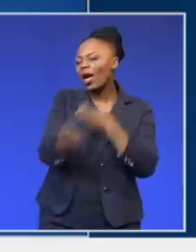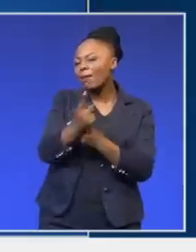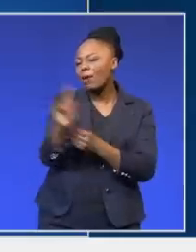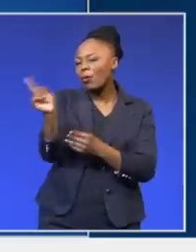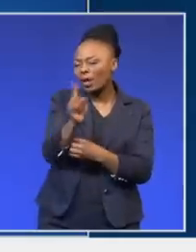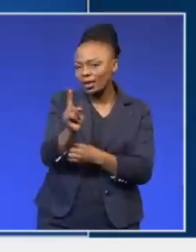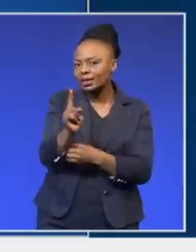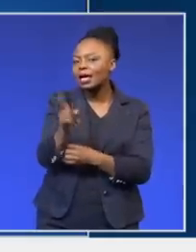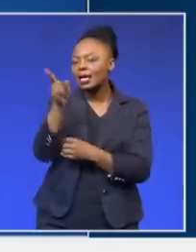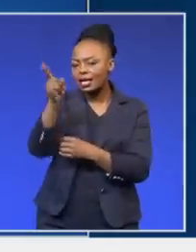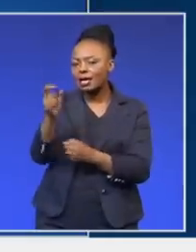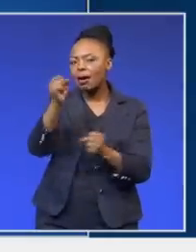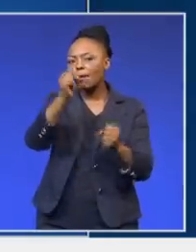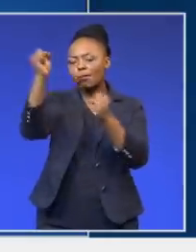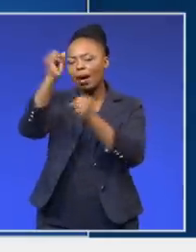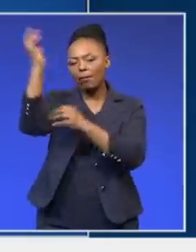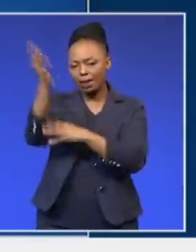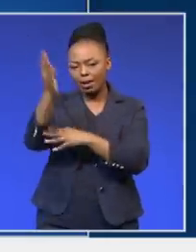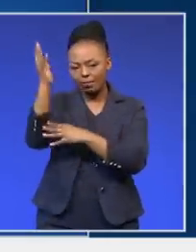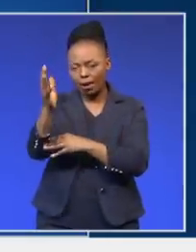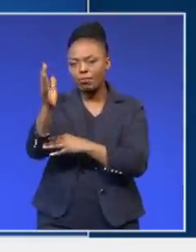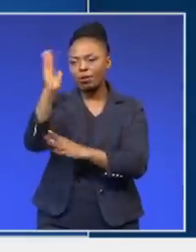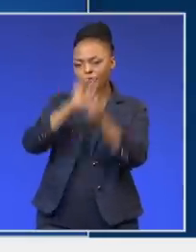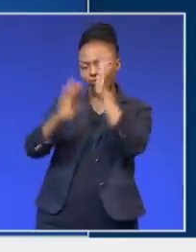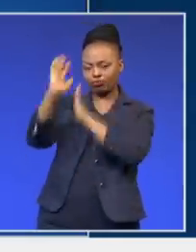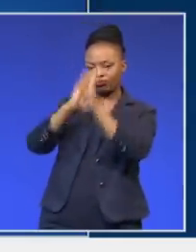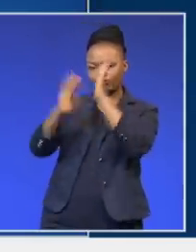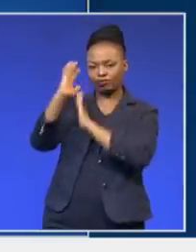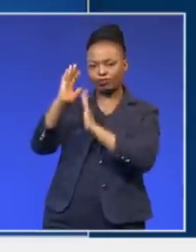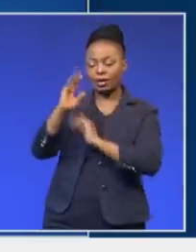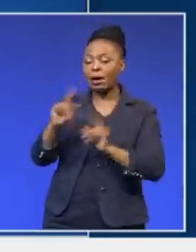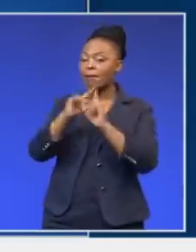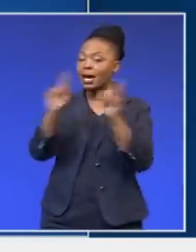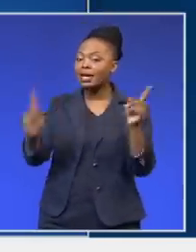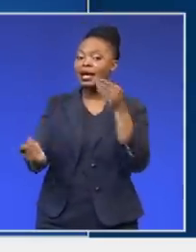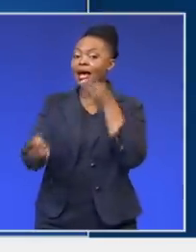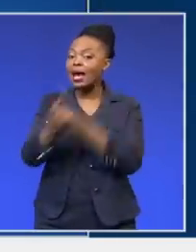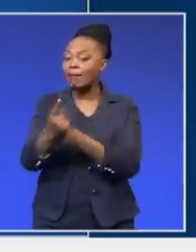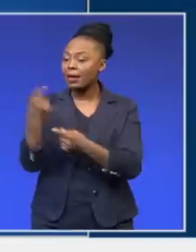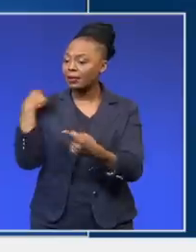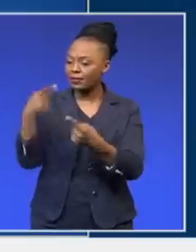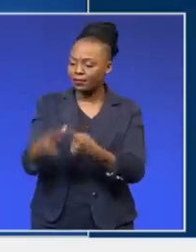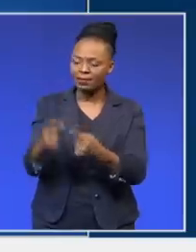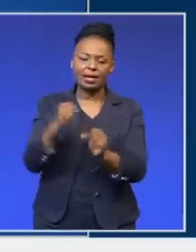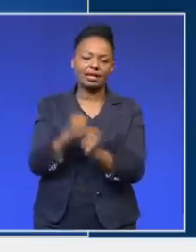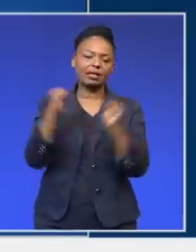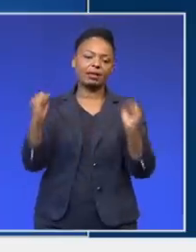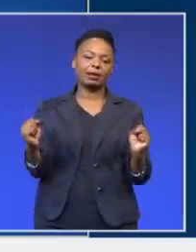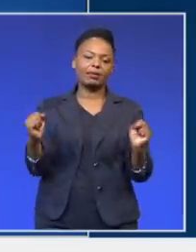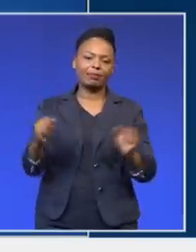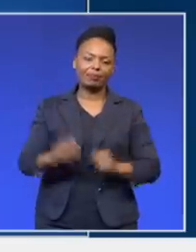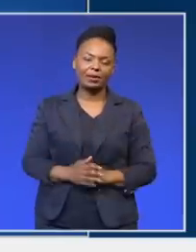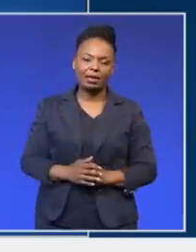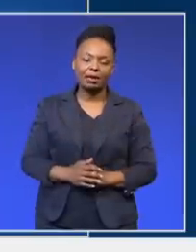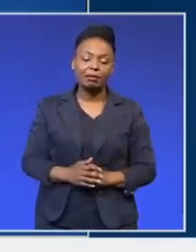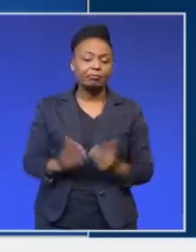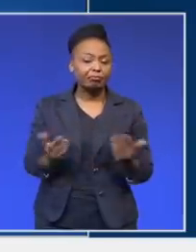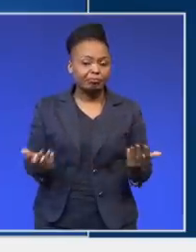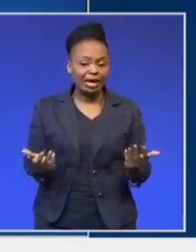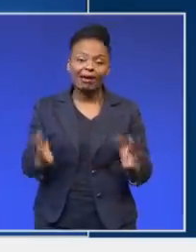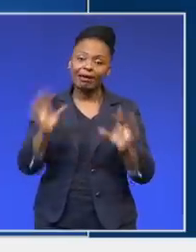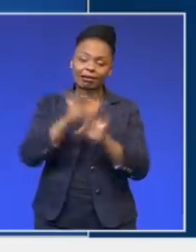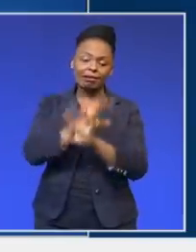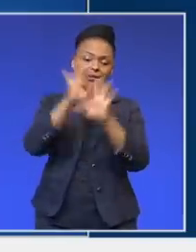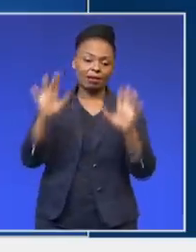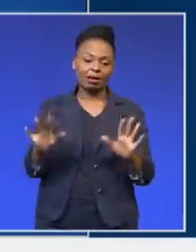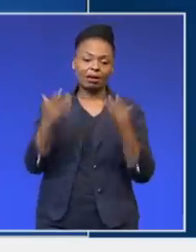she will make a statement and brief us on that. That never happened. So clearly, the fact that the